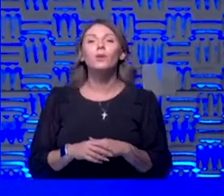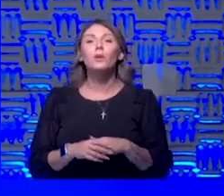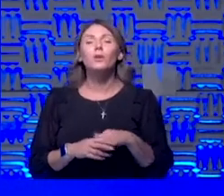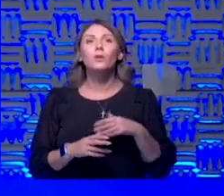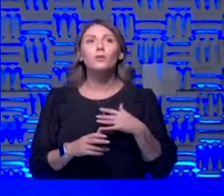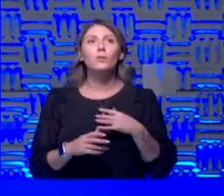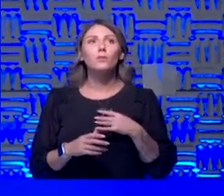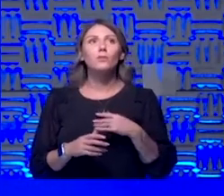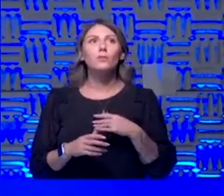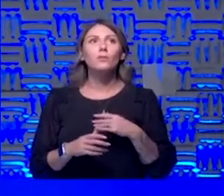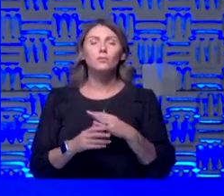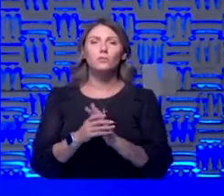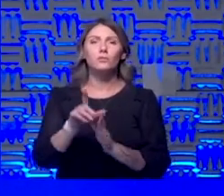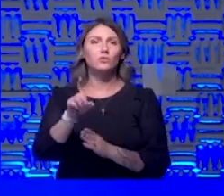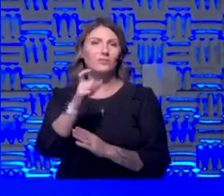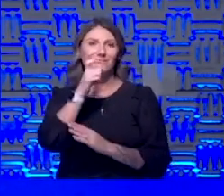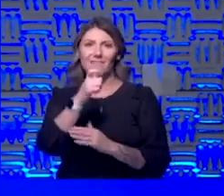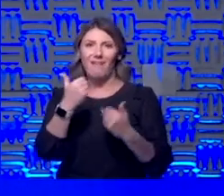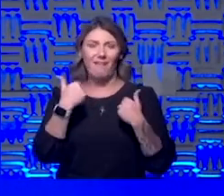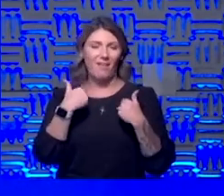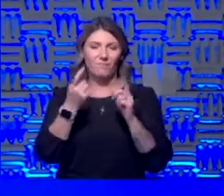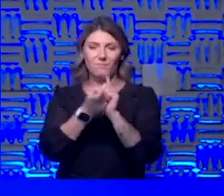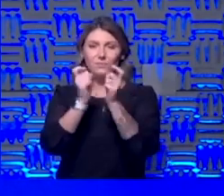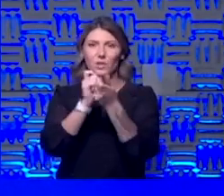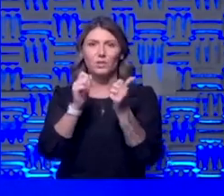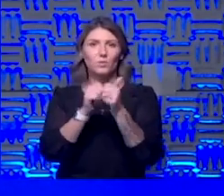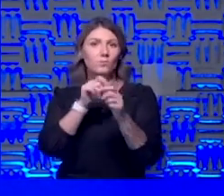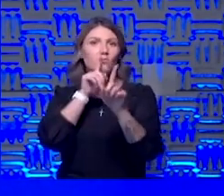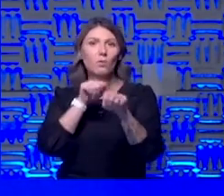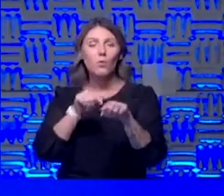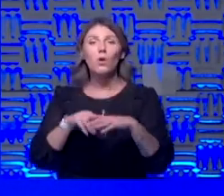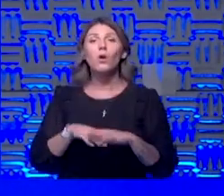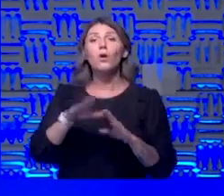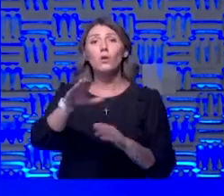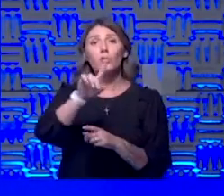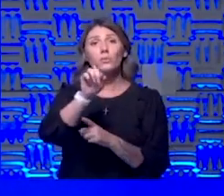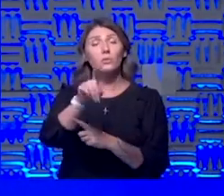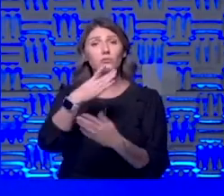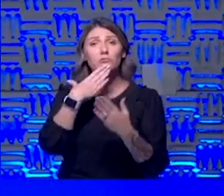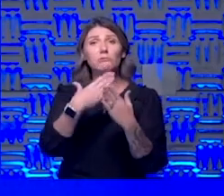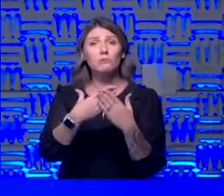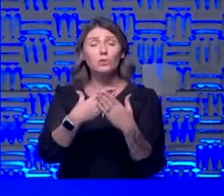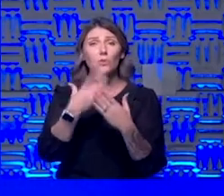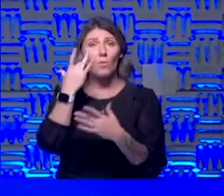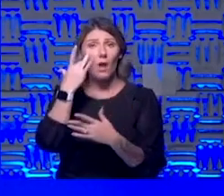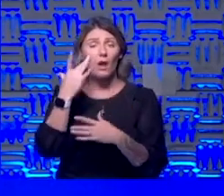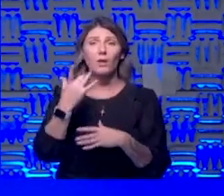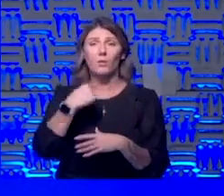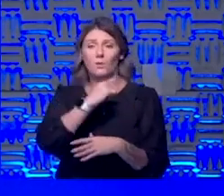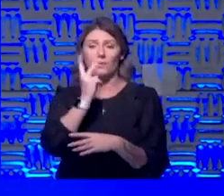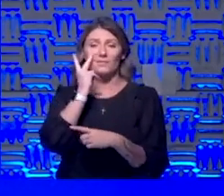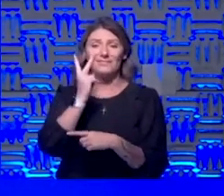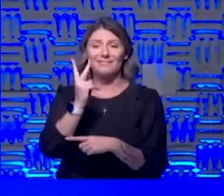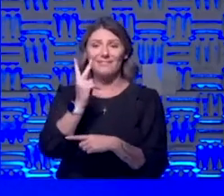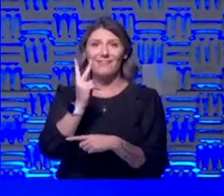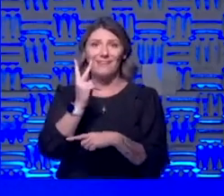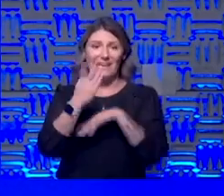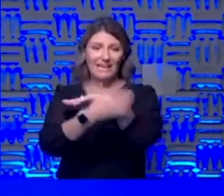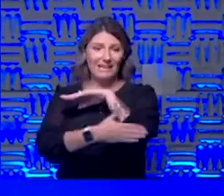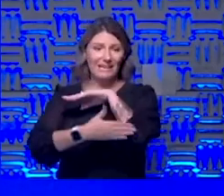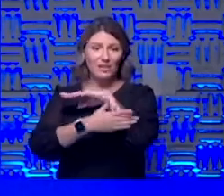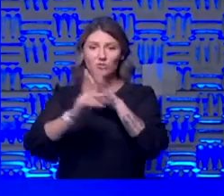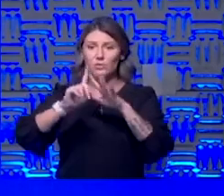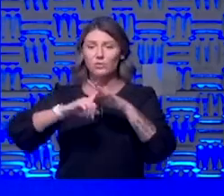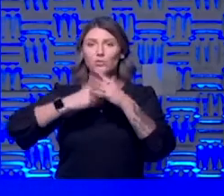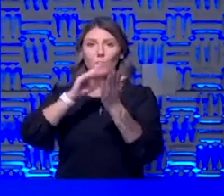thing to do with the change in the reporting her question is very good because we have seen that in countries that have started